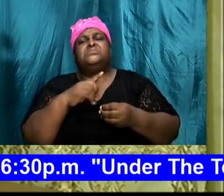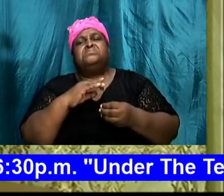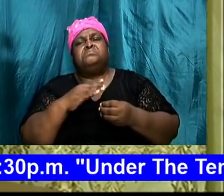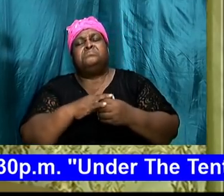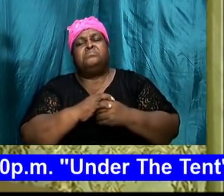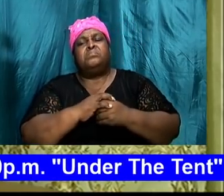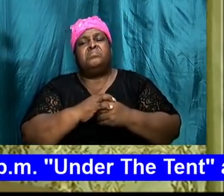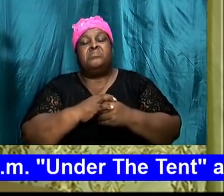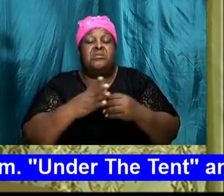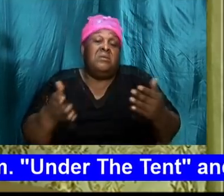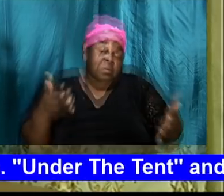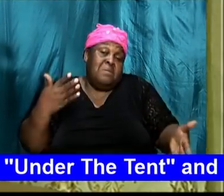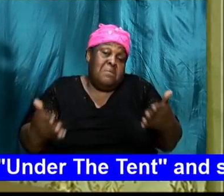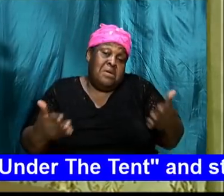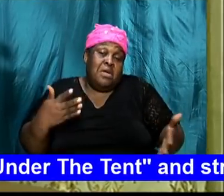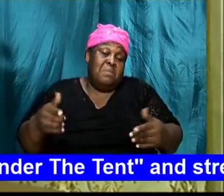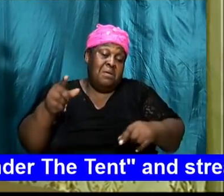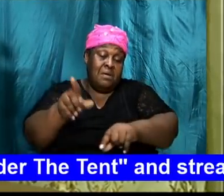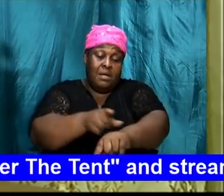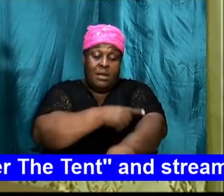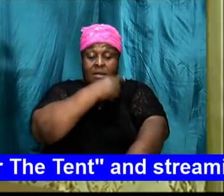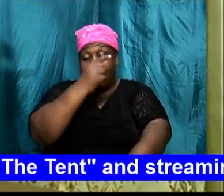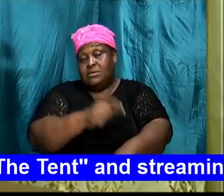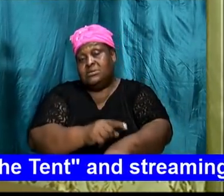it might be a long time coming